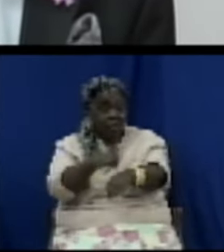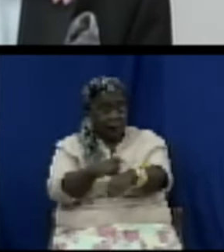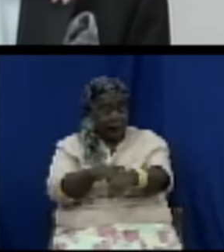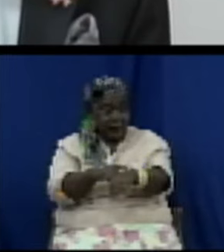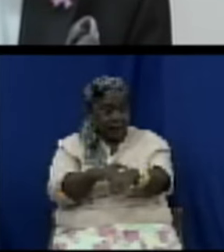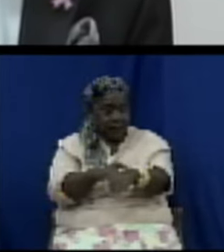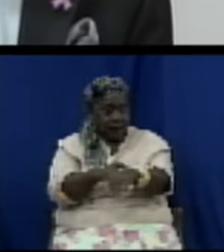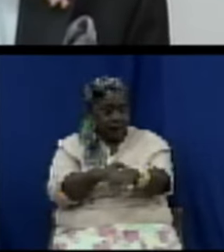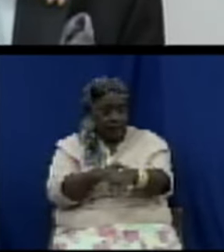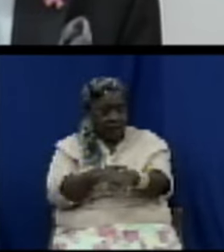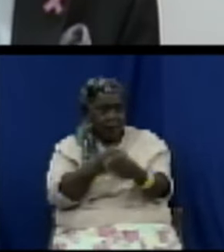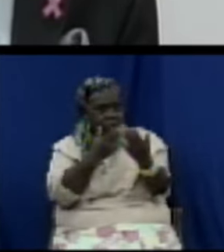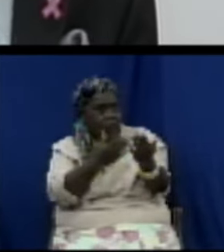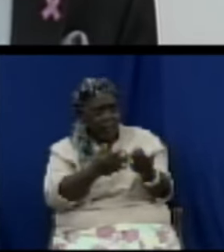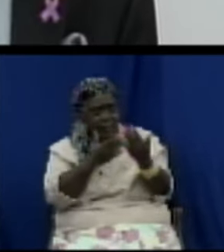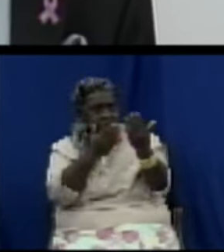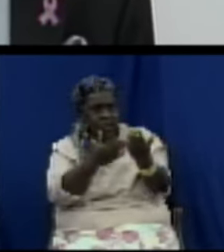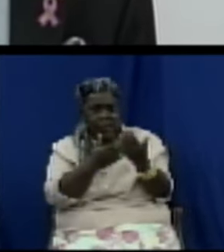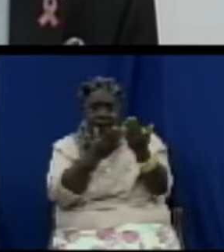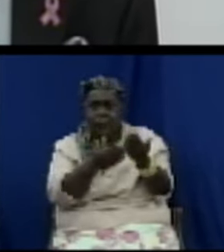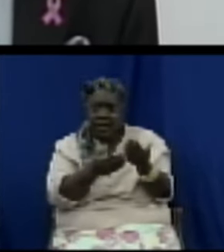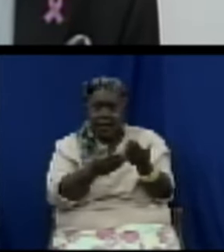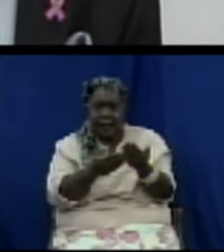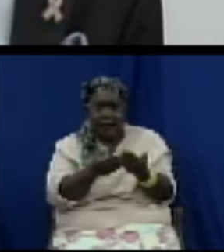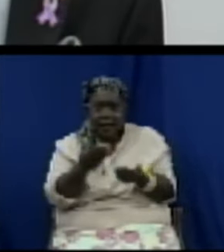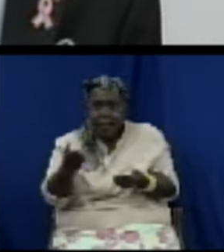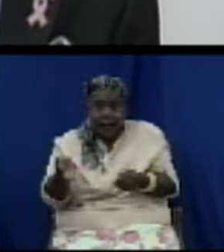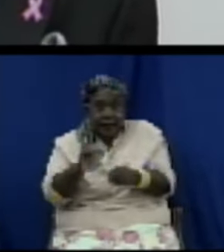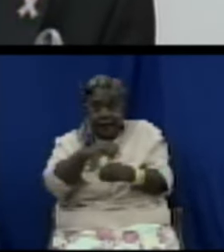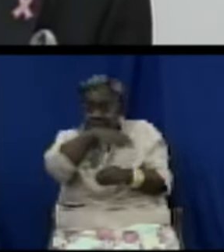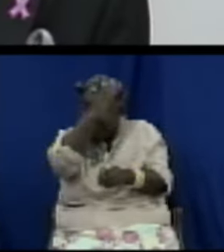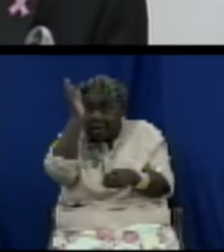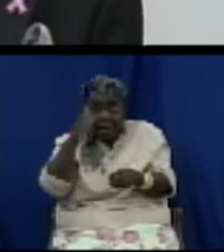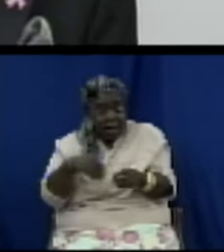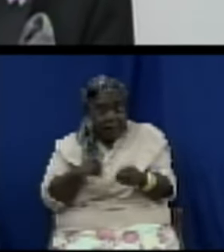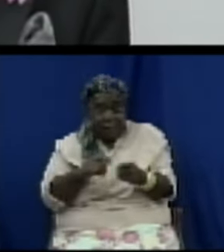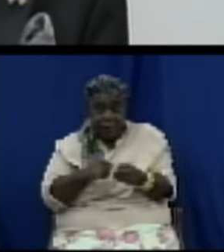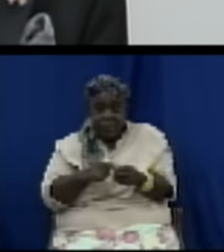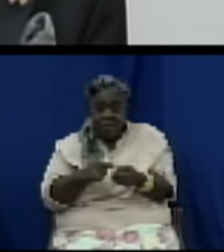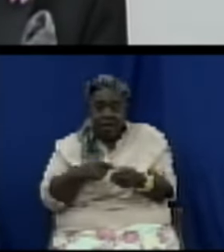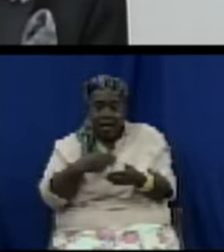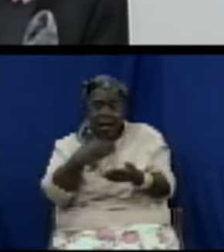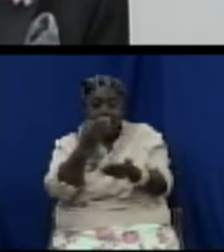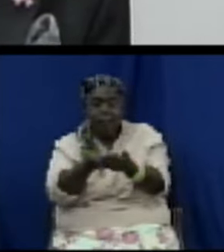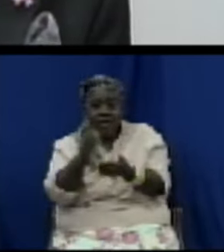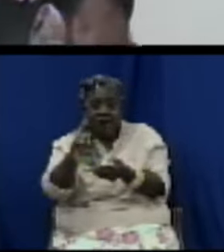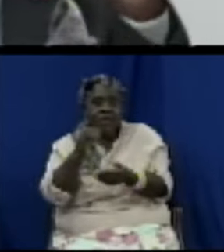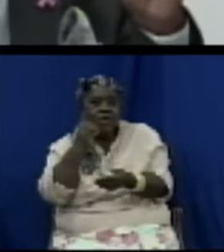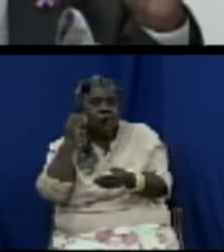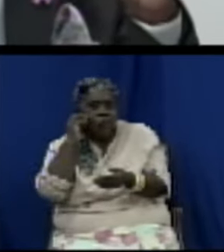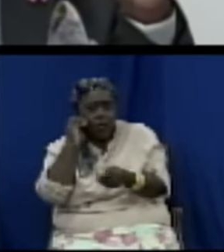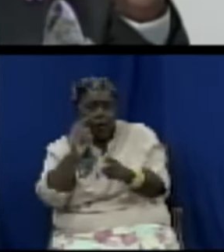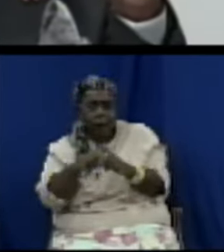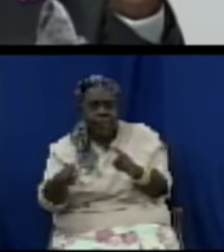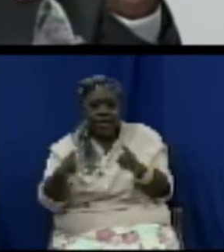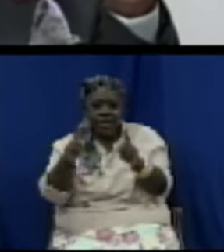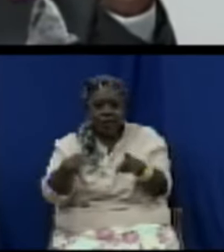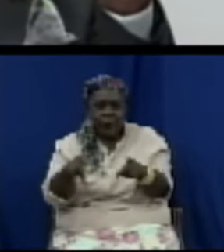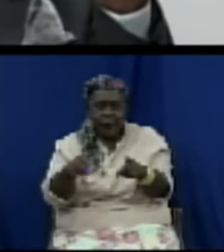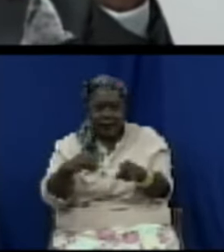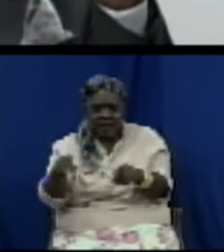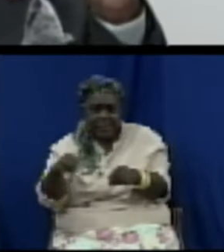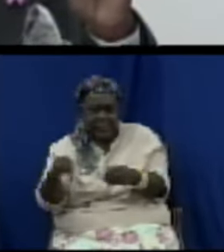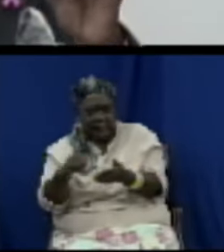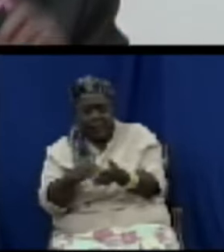sold it again maybe three times he don't sell it these things must come to an end not everybody doing that